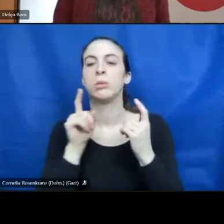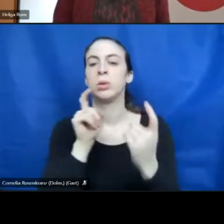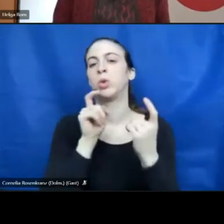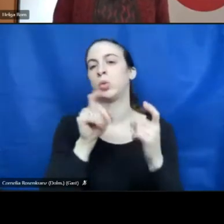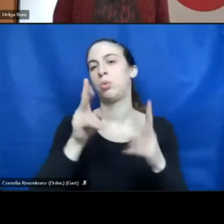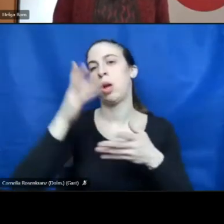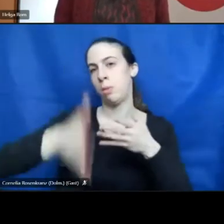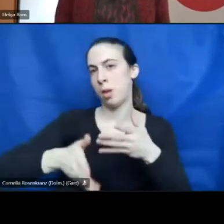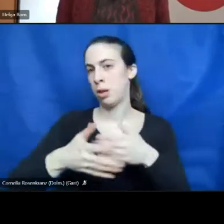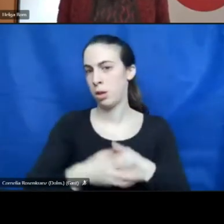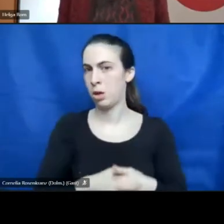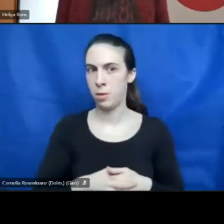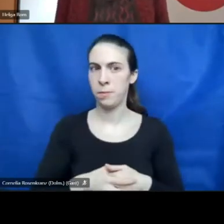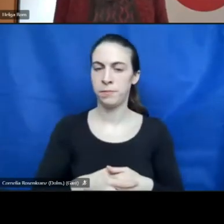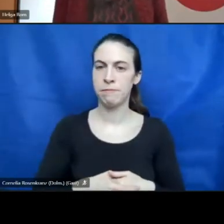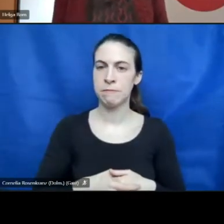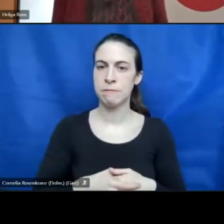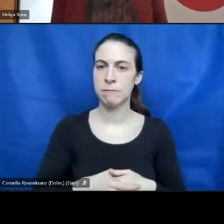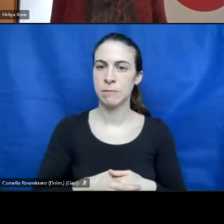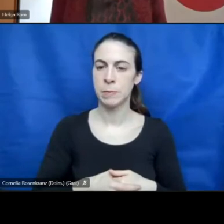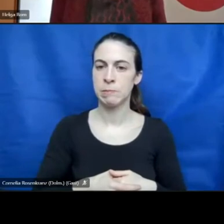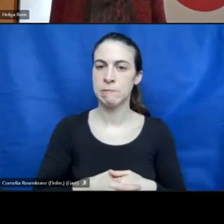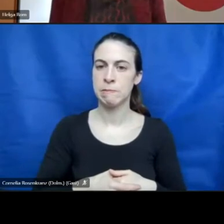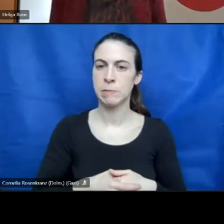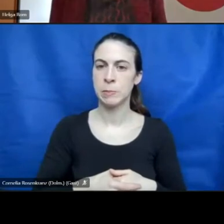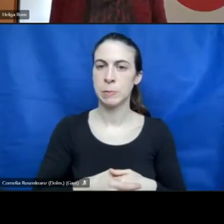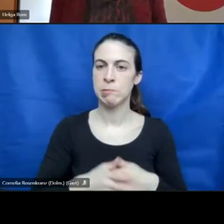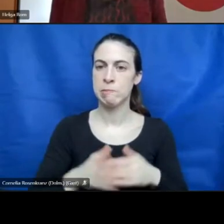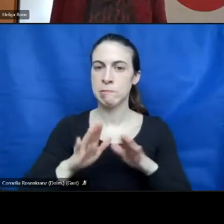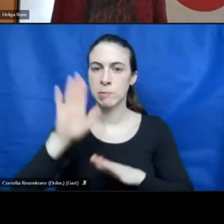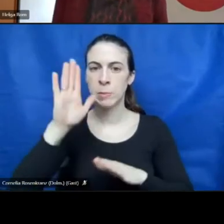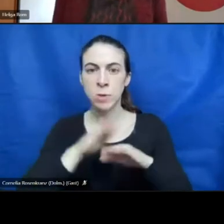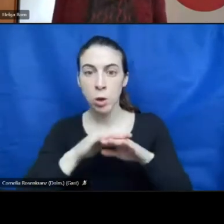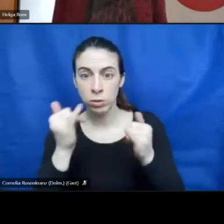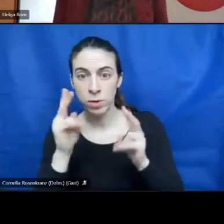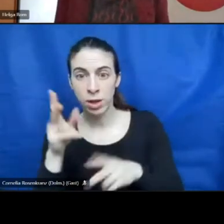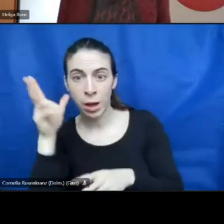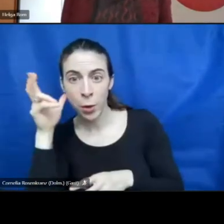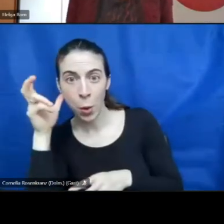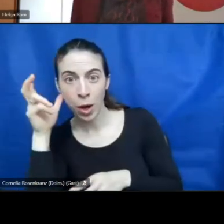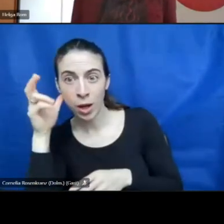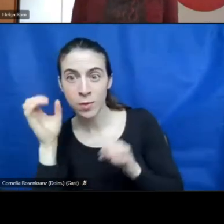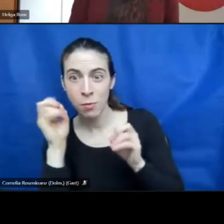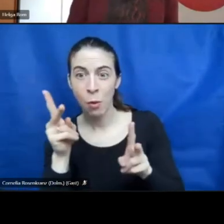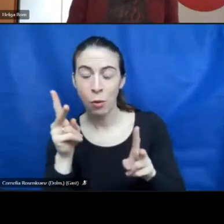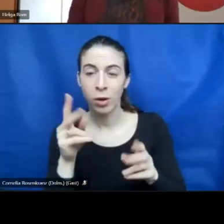program. Hello, excuse me, am I on mute? Yes, you are on mute. Hi, Walter. Thank you very much. This is